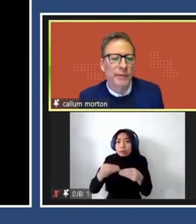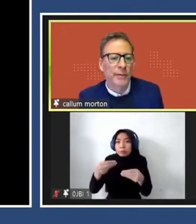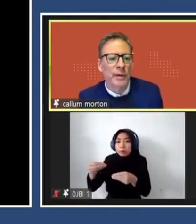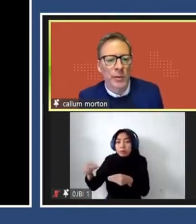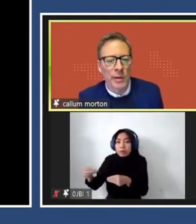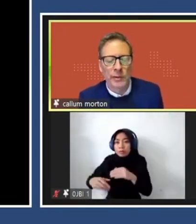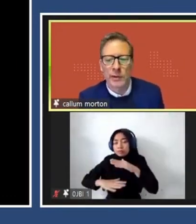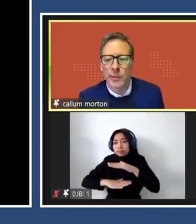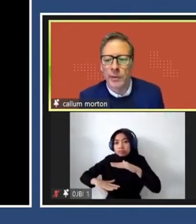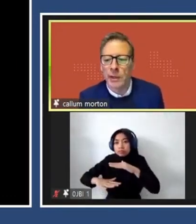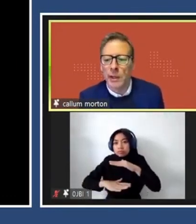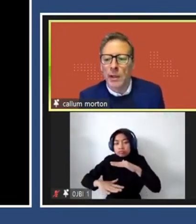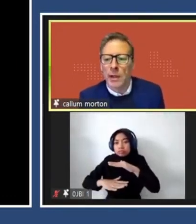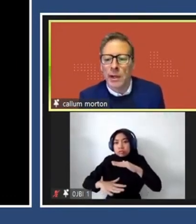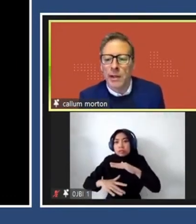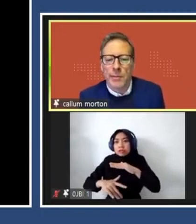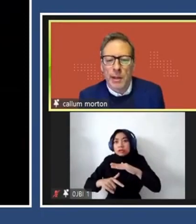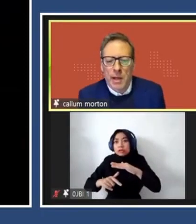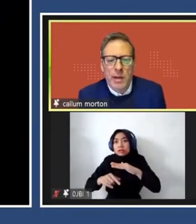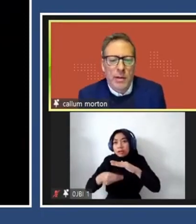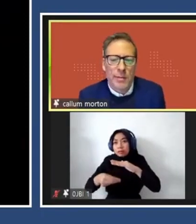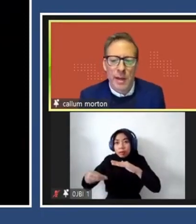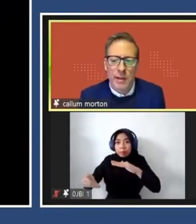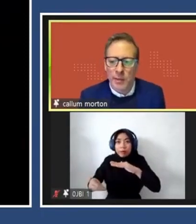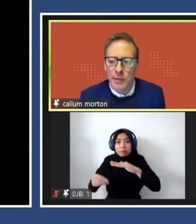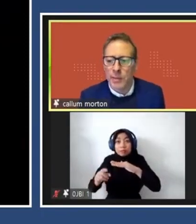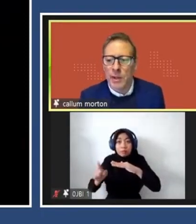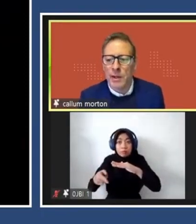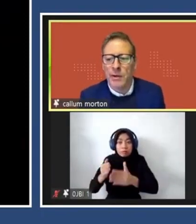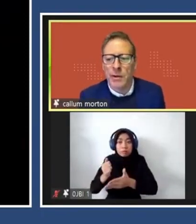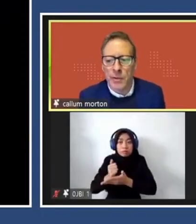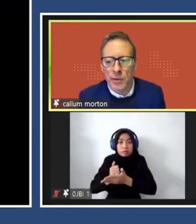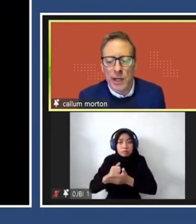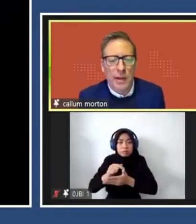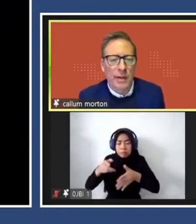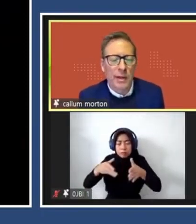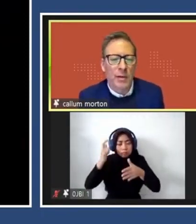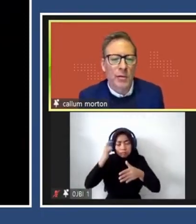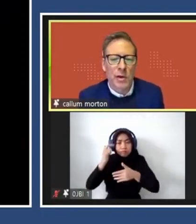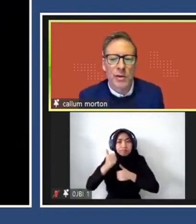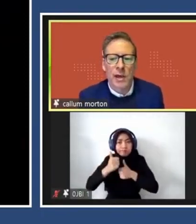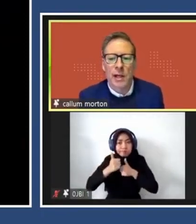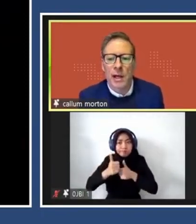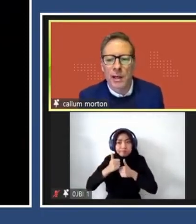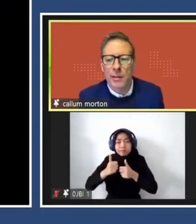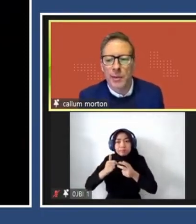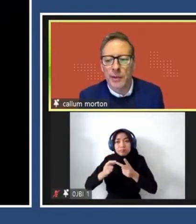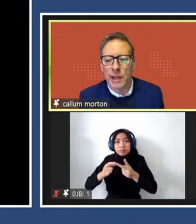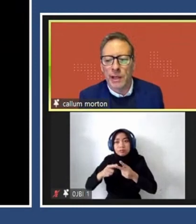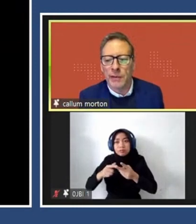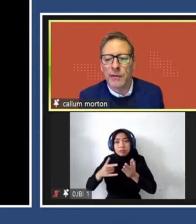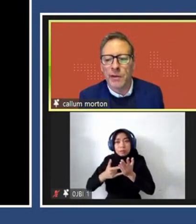ground, it's kind of, you know, was held in this building. It's a, it's actually an amazing building by a 19-year-old architect called J.J.